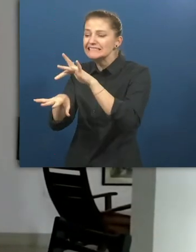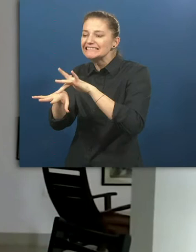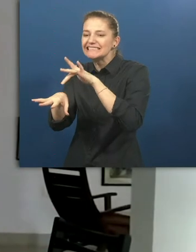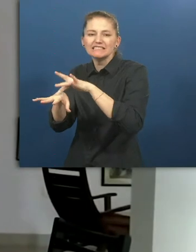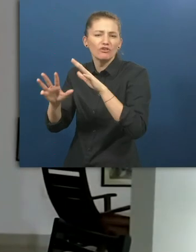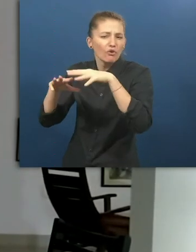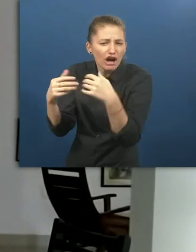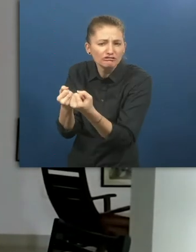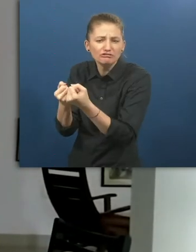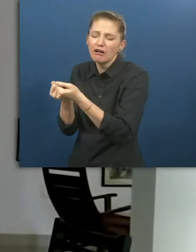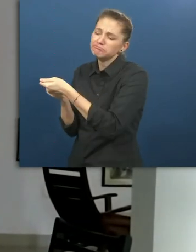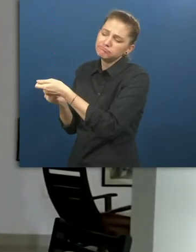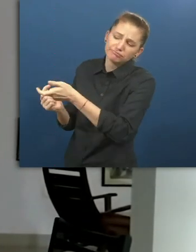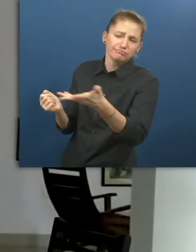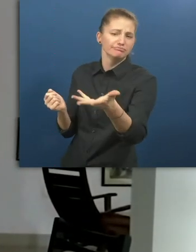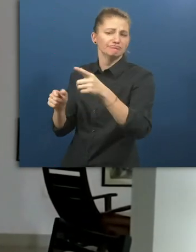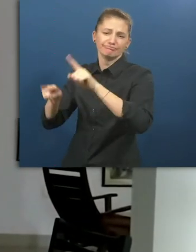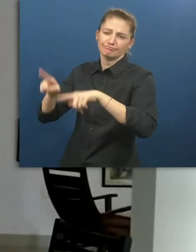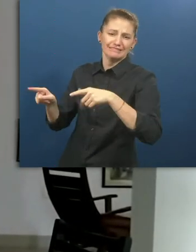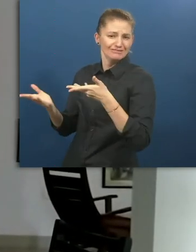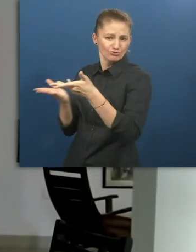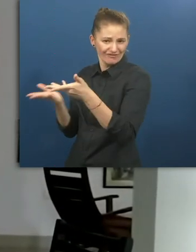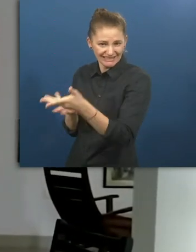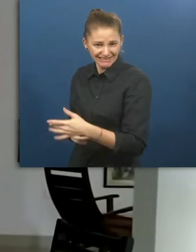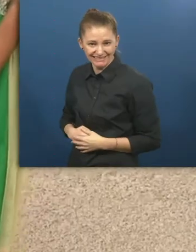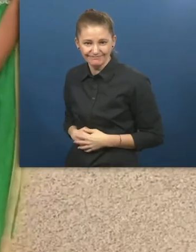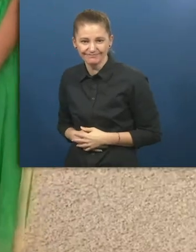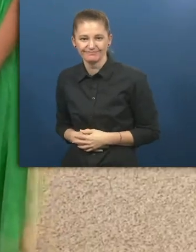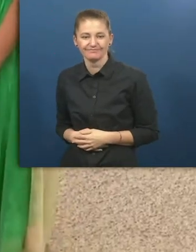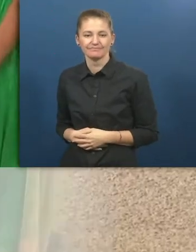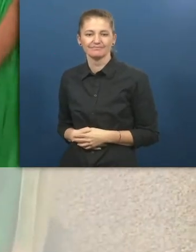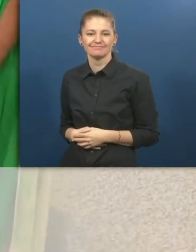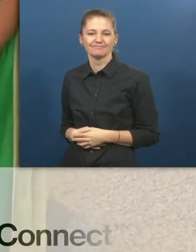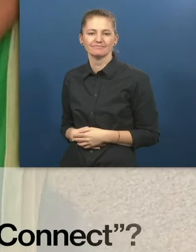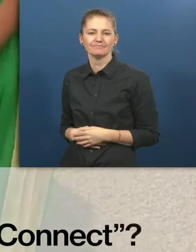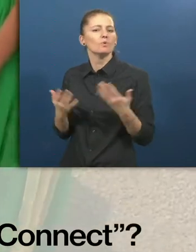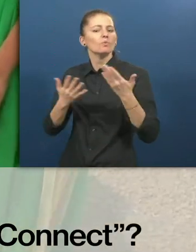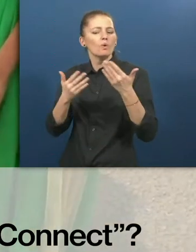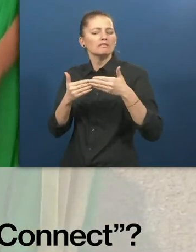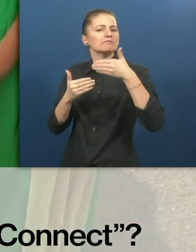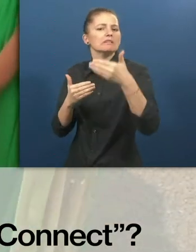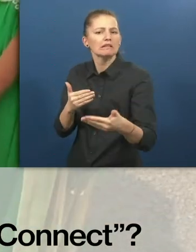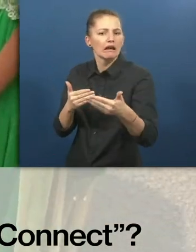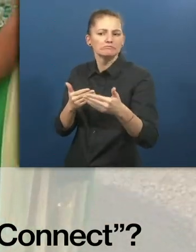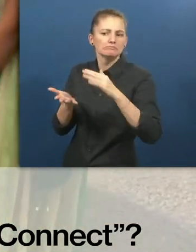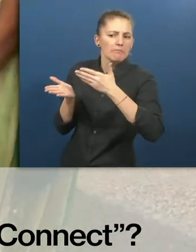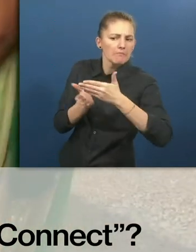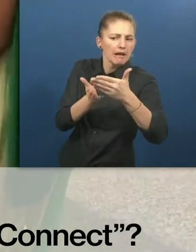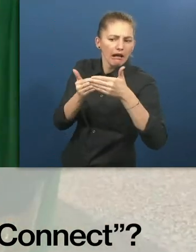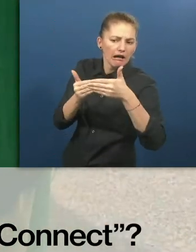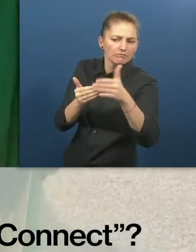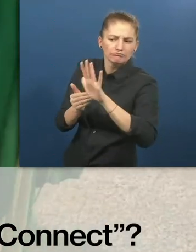synchronizing technologies and hiring services. What is next for College Connect?